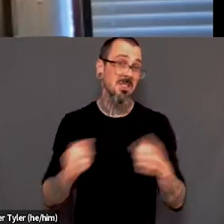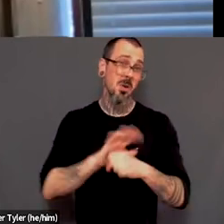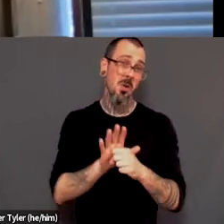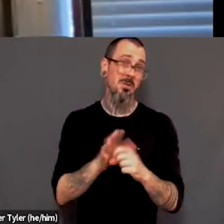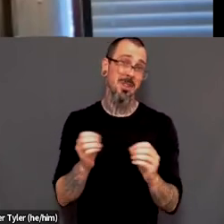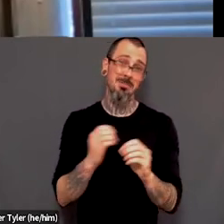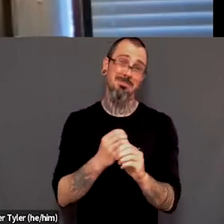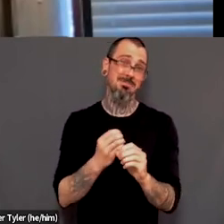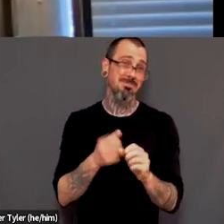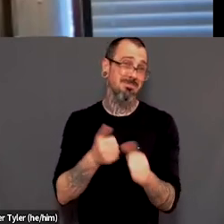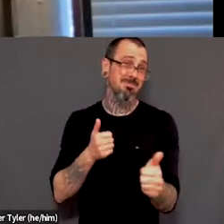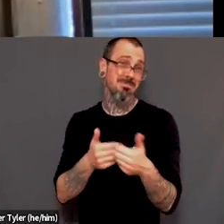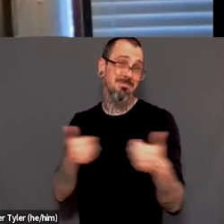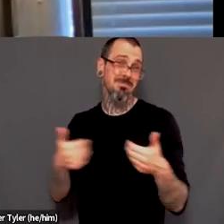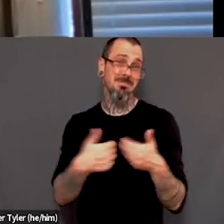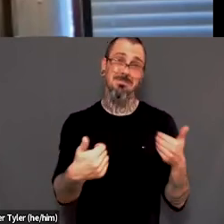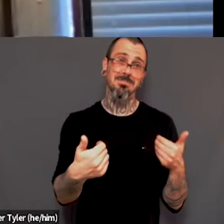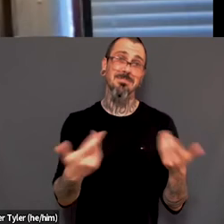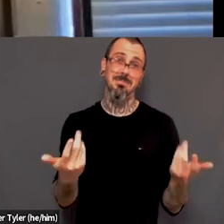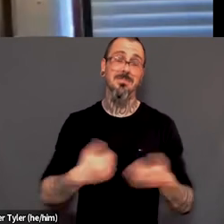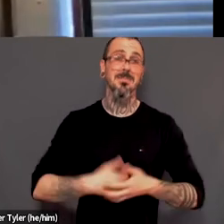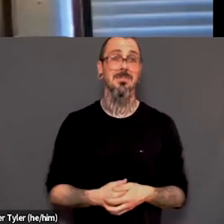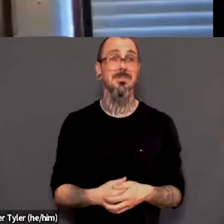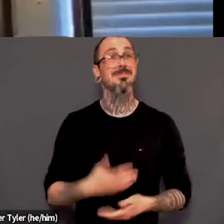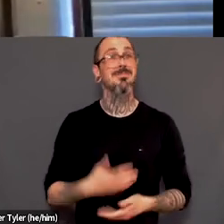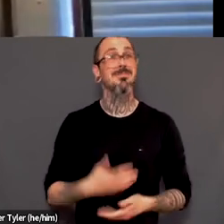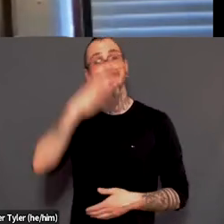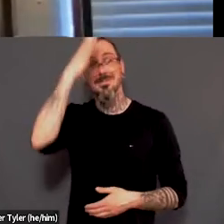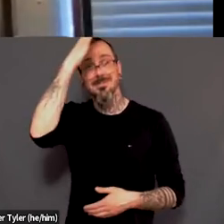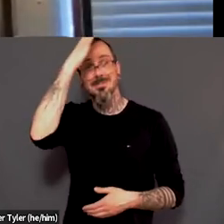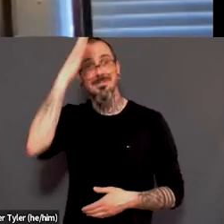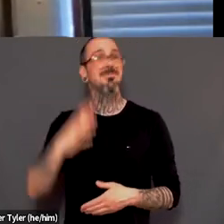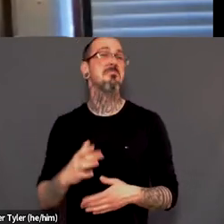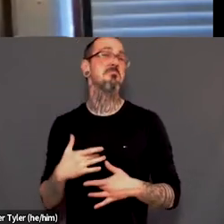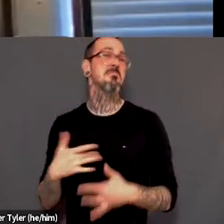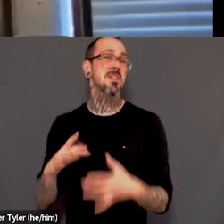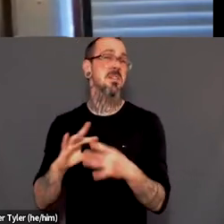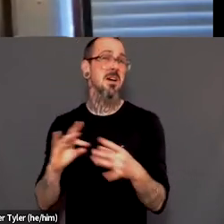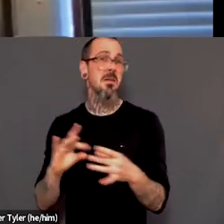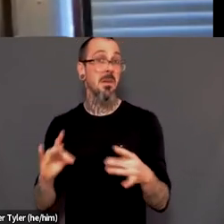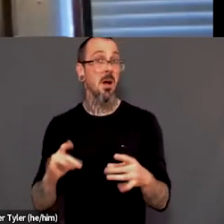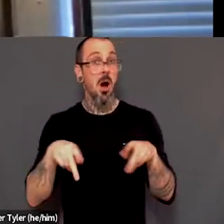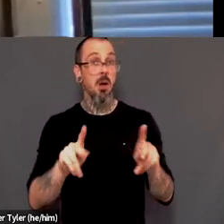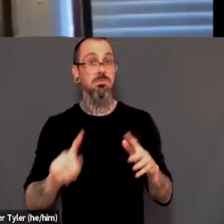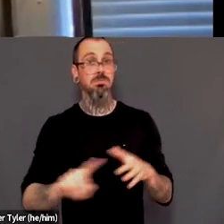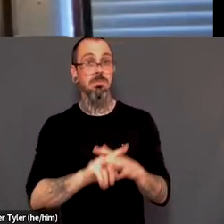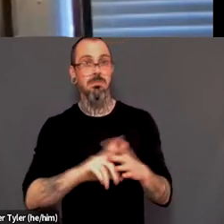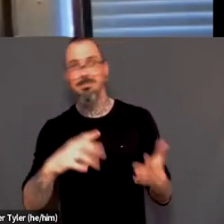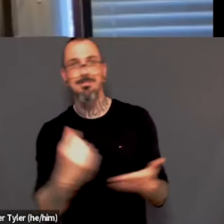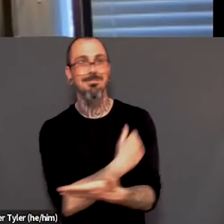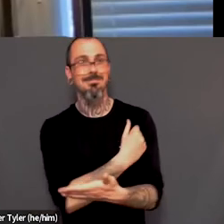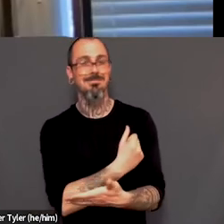just being able, my dad always says, um, make the most of every opportunity. And that's what I live by and